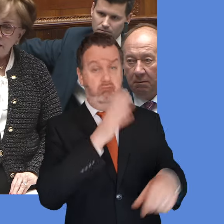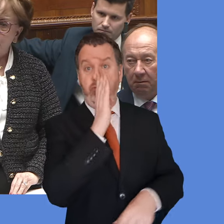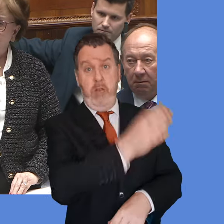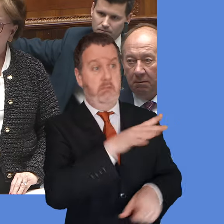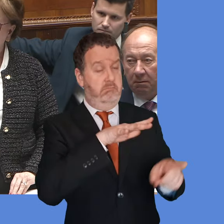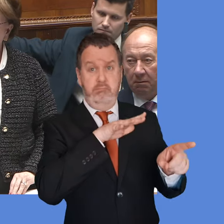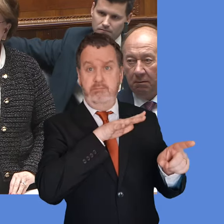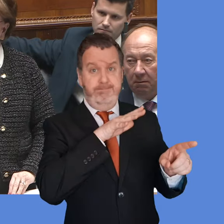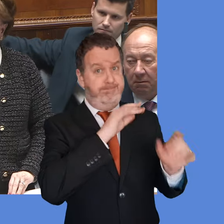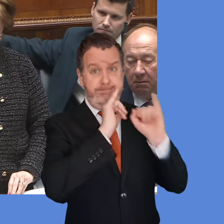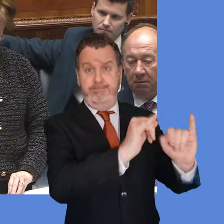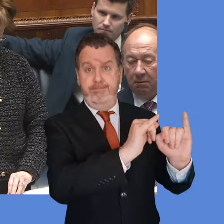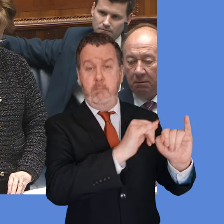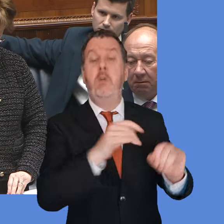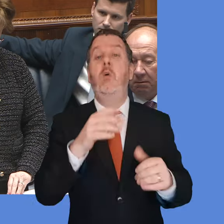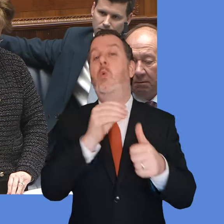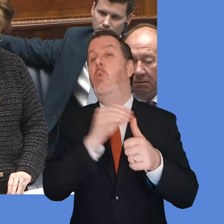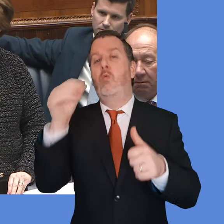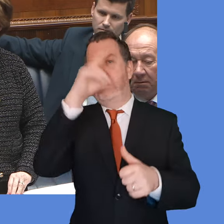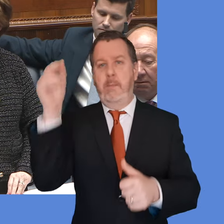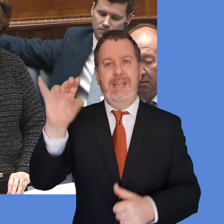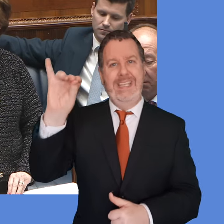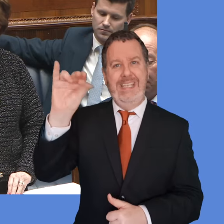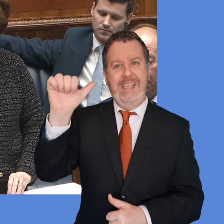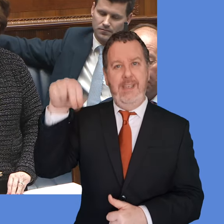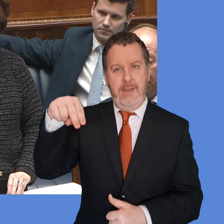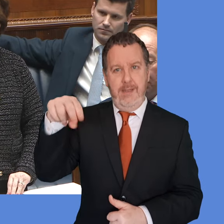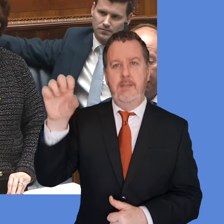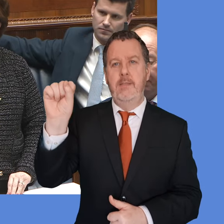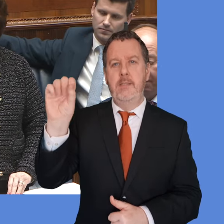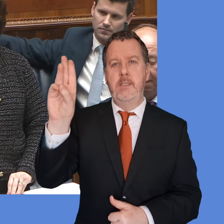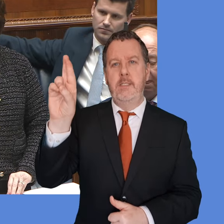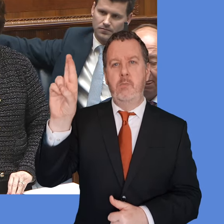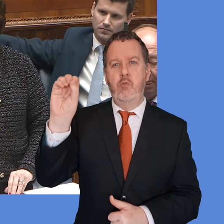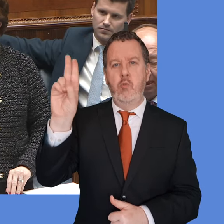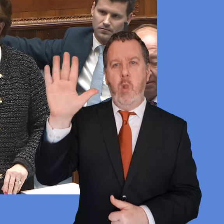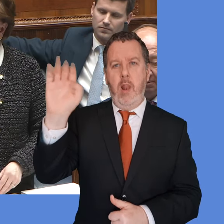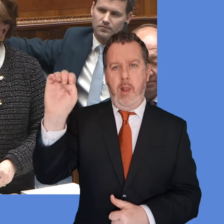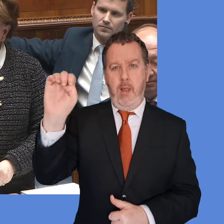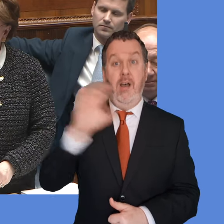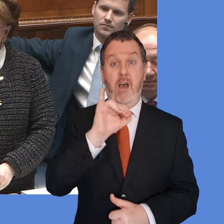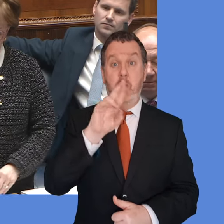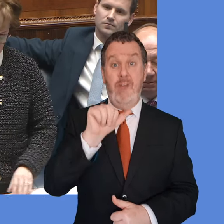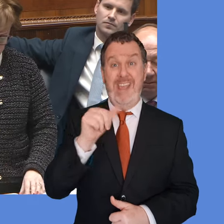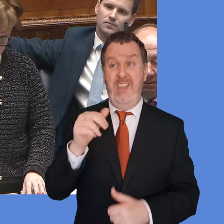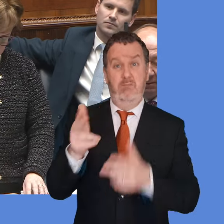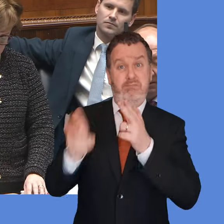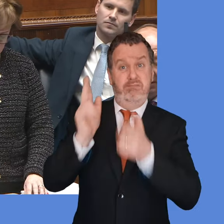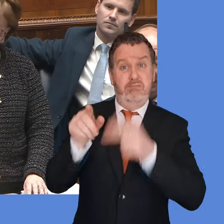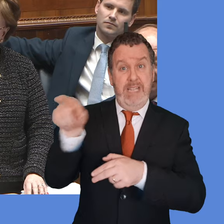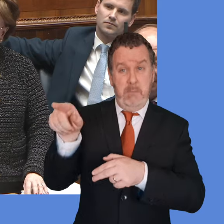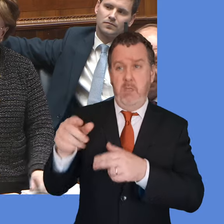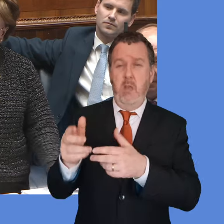Ian Sproul was killed by the IRA. Such was the ferocity of the bullets that hit his body.